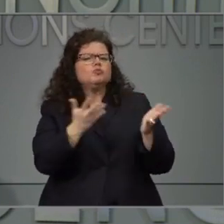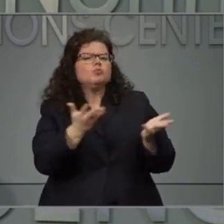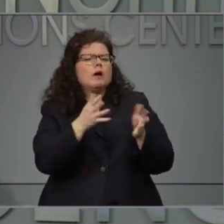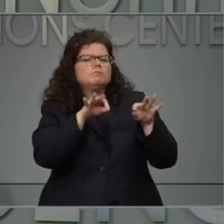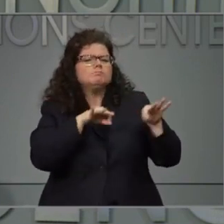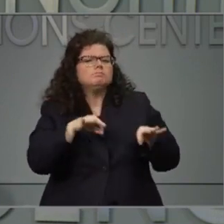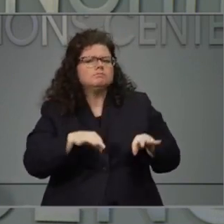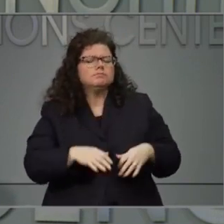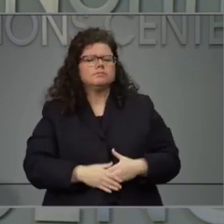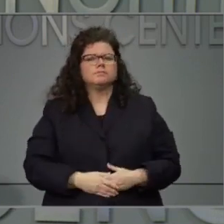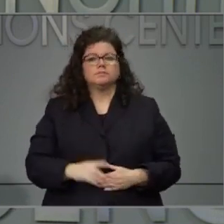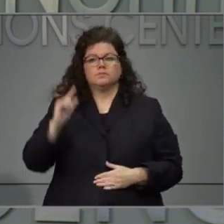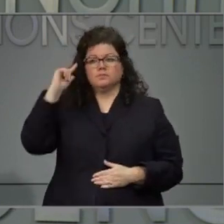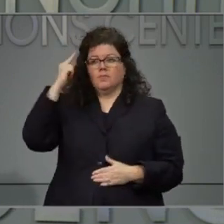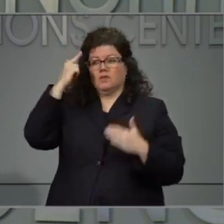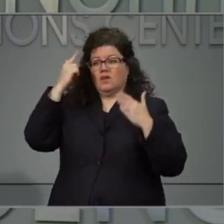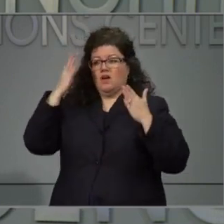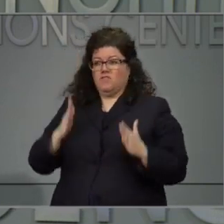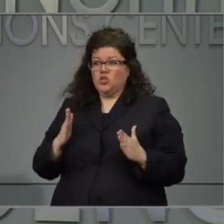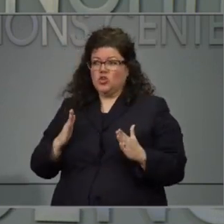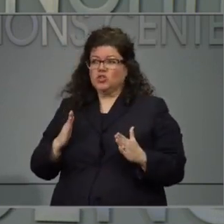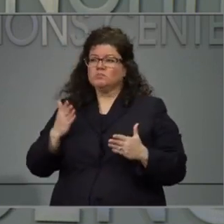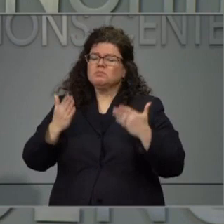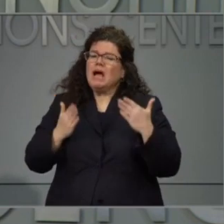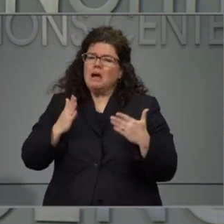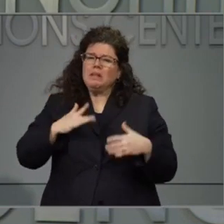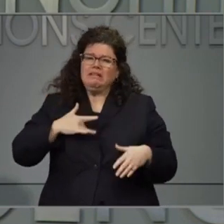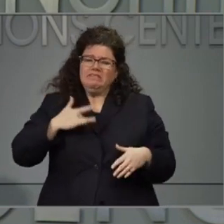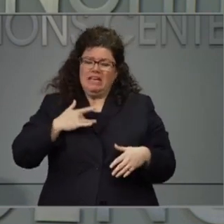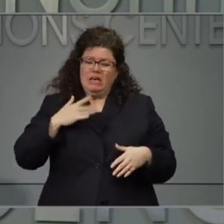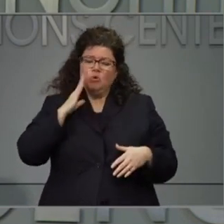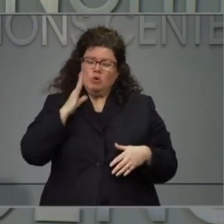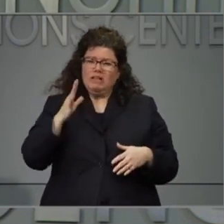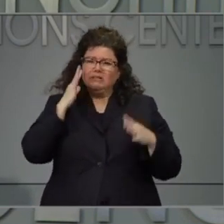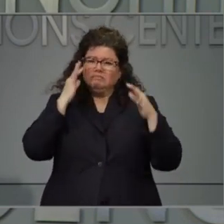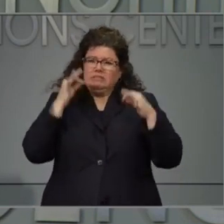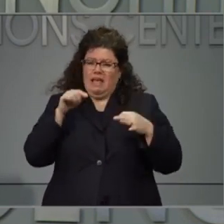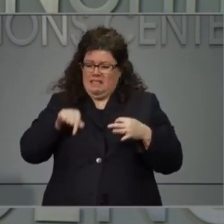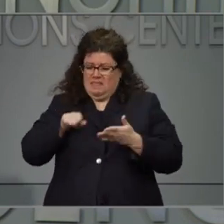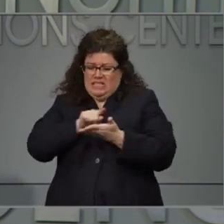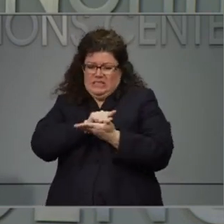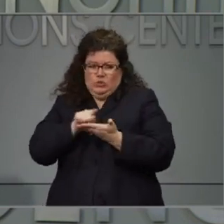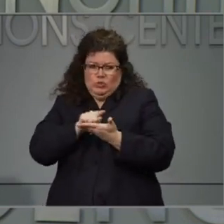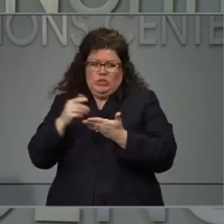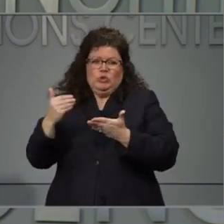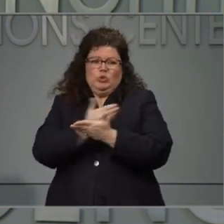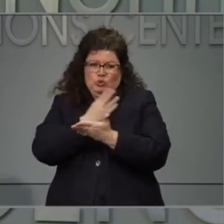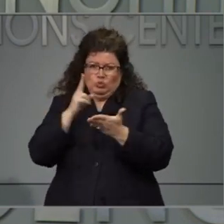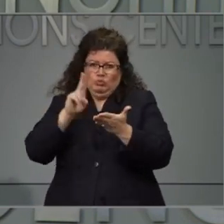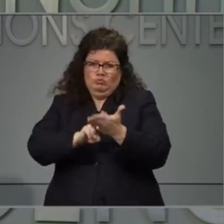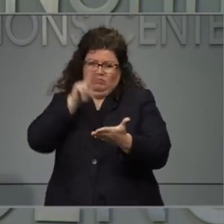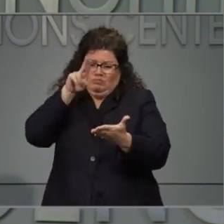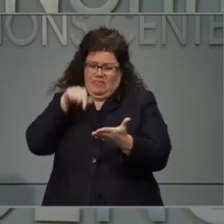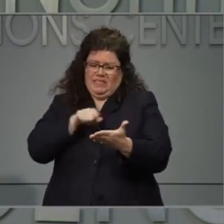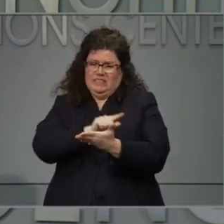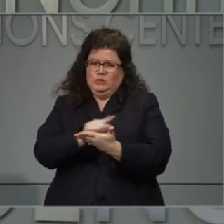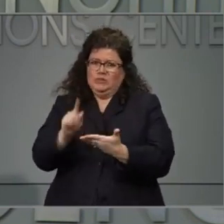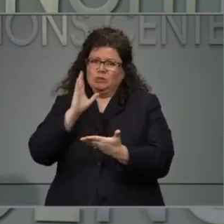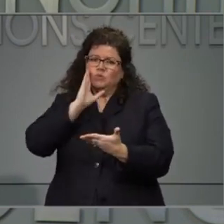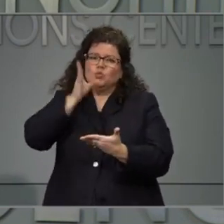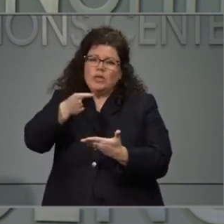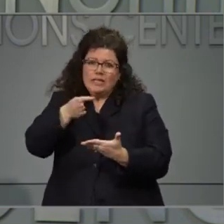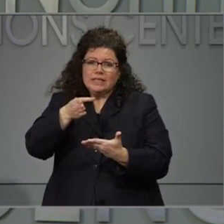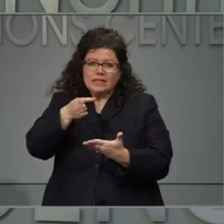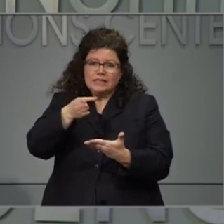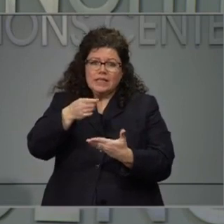The executive order will come out sometime this week, and we'll be looking at other